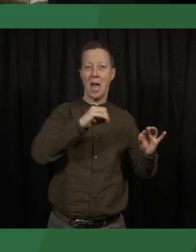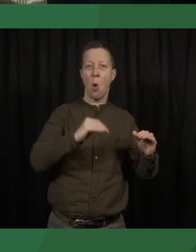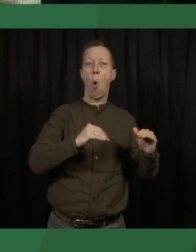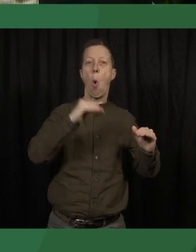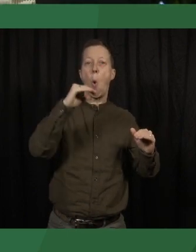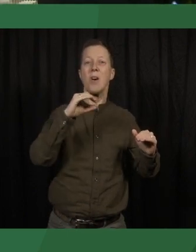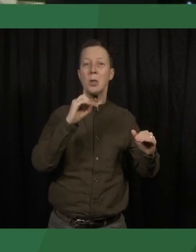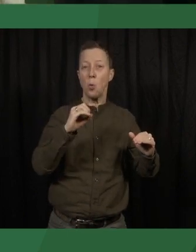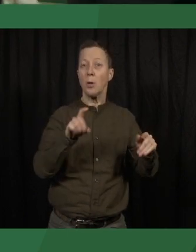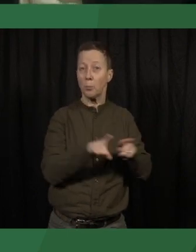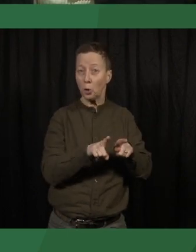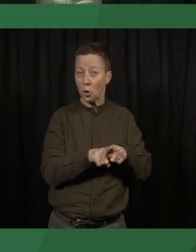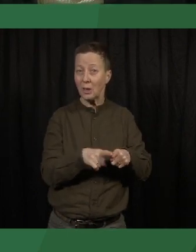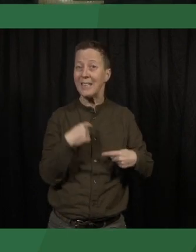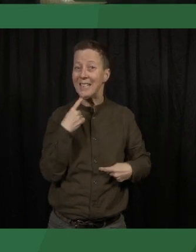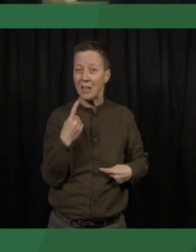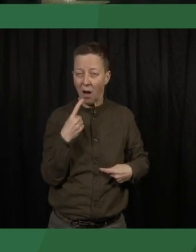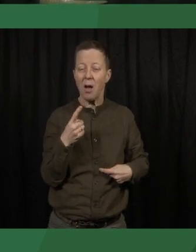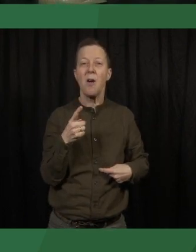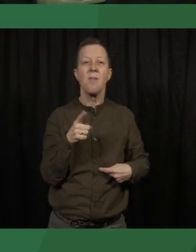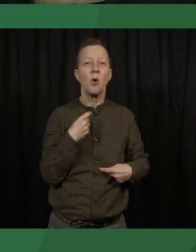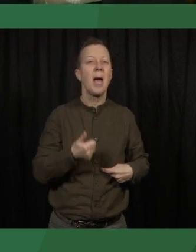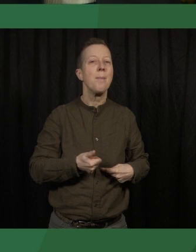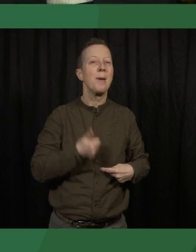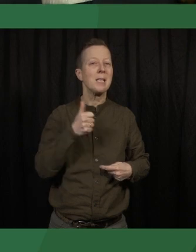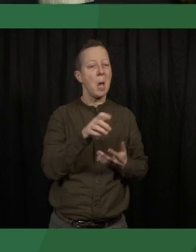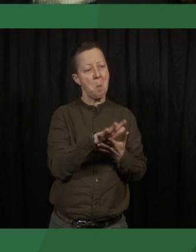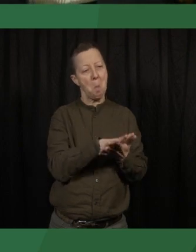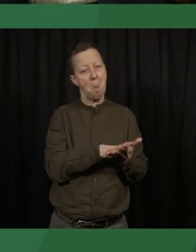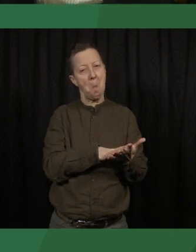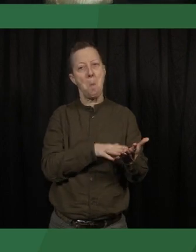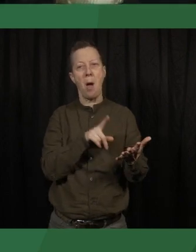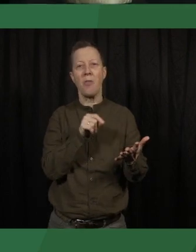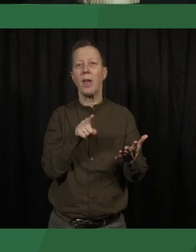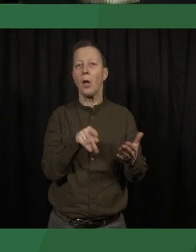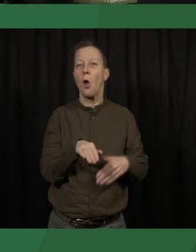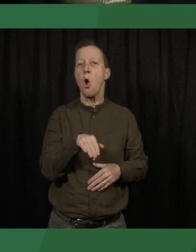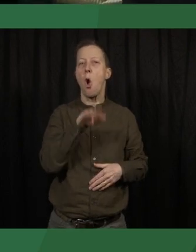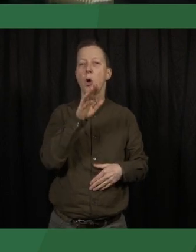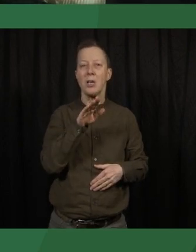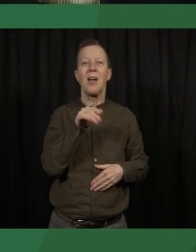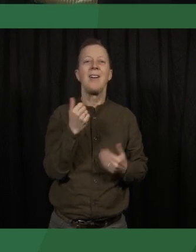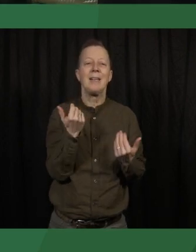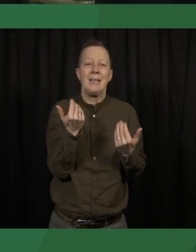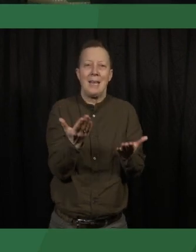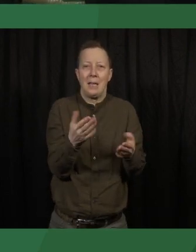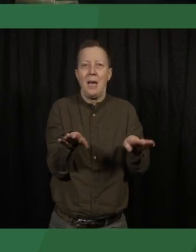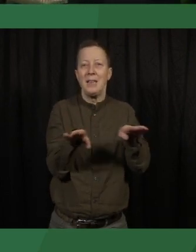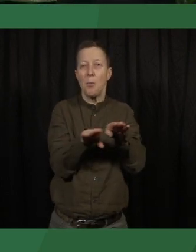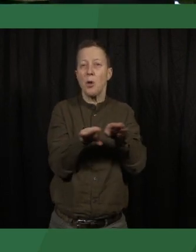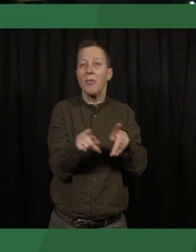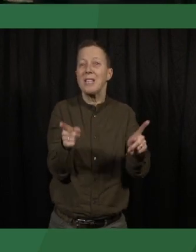line, indicating that our best guess is that it increases, it brings about democratic